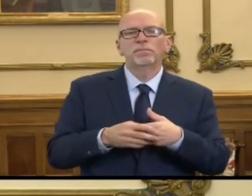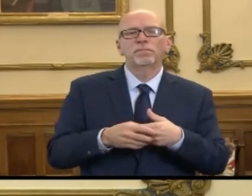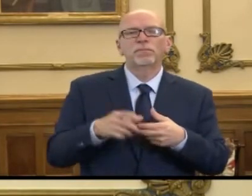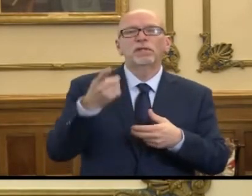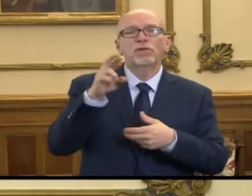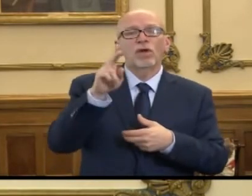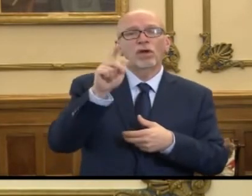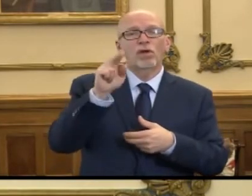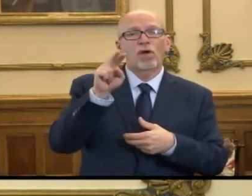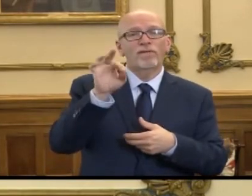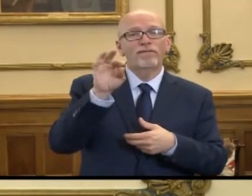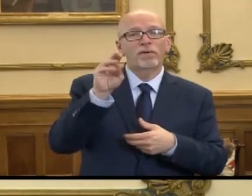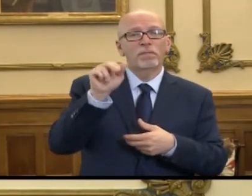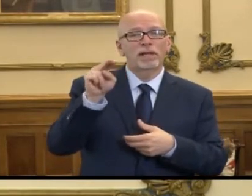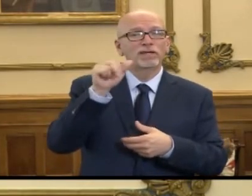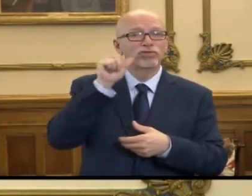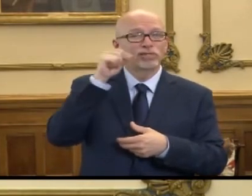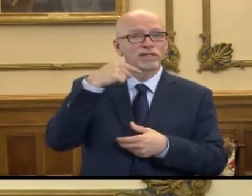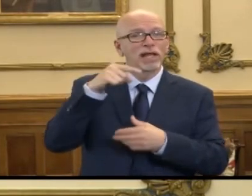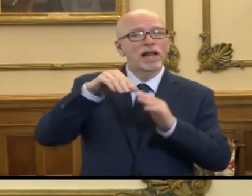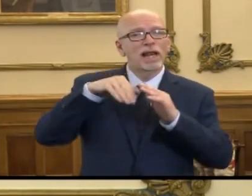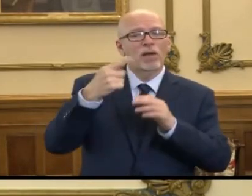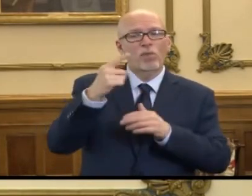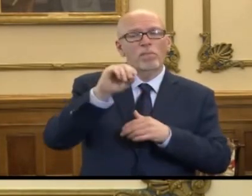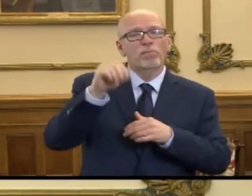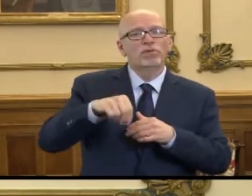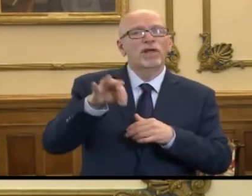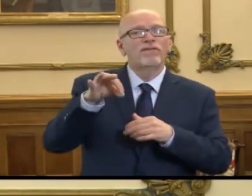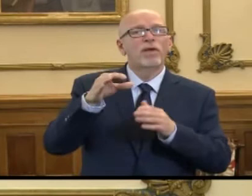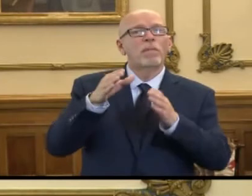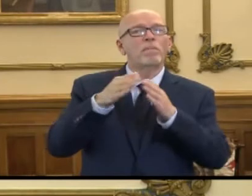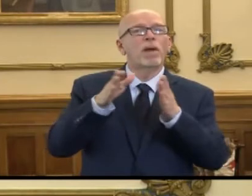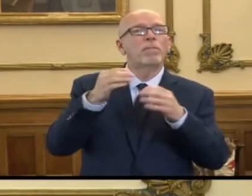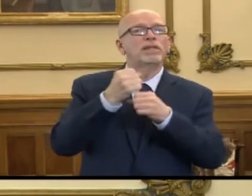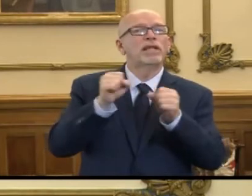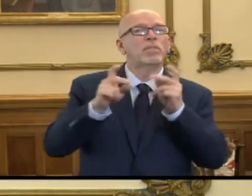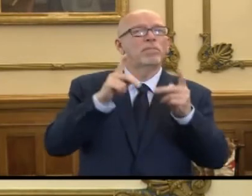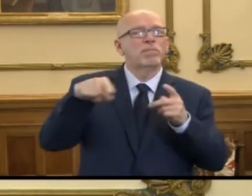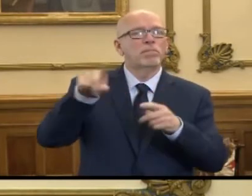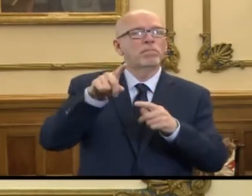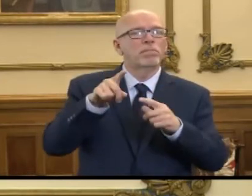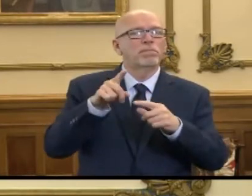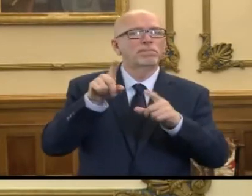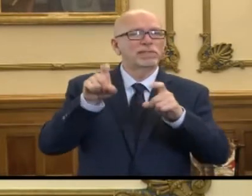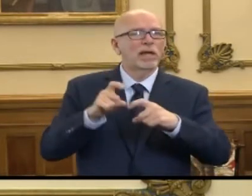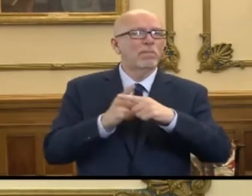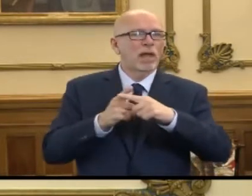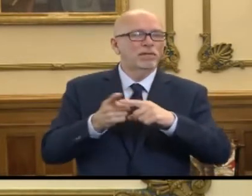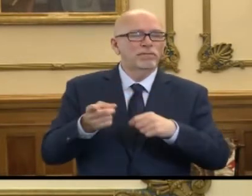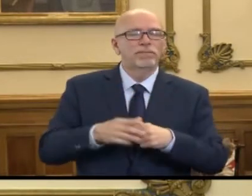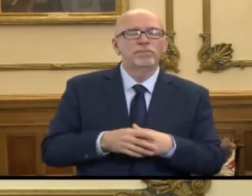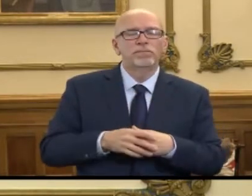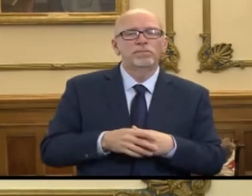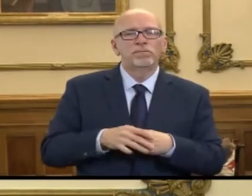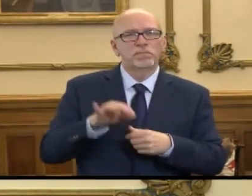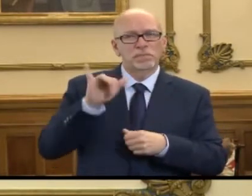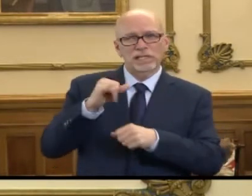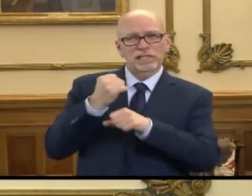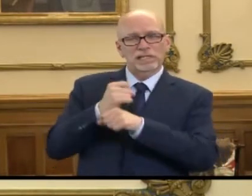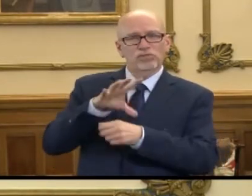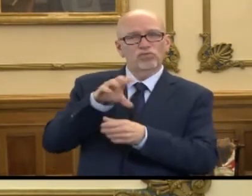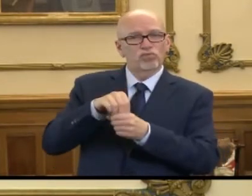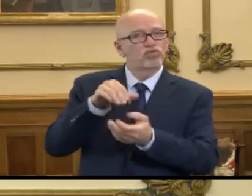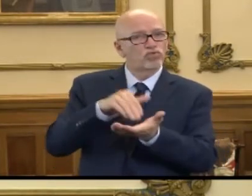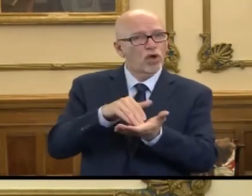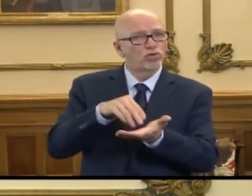yesterday said that less than 1% of public safety personnel have tested positive. Does that statistic include